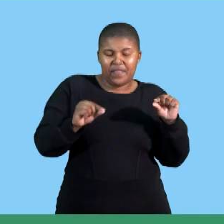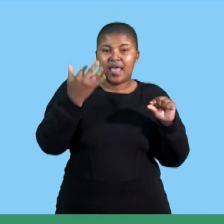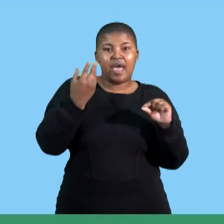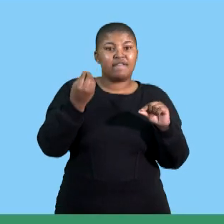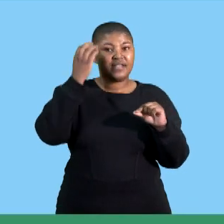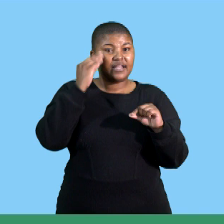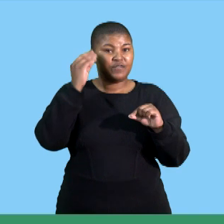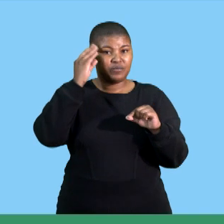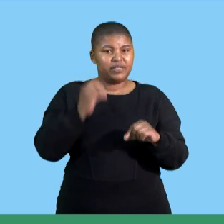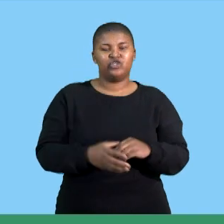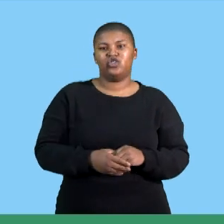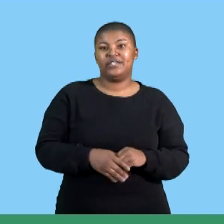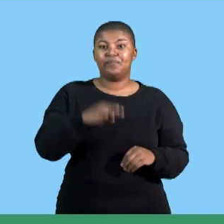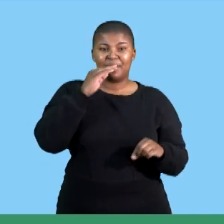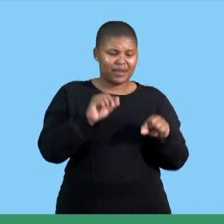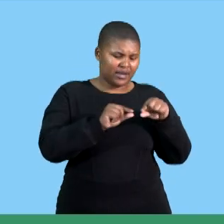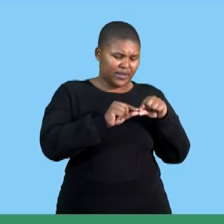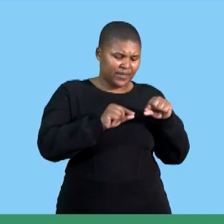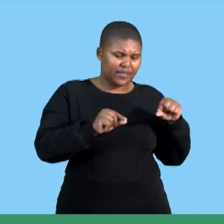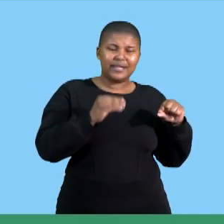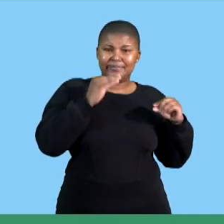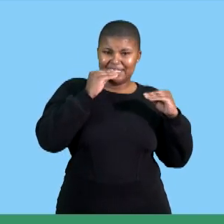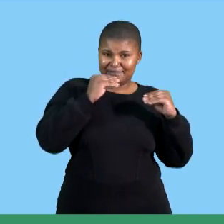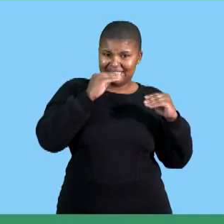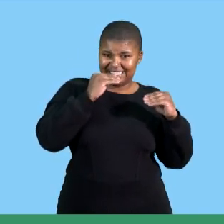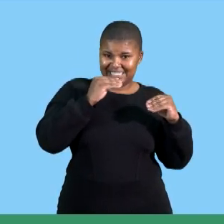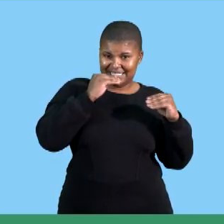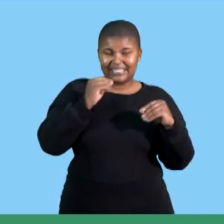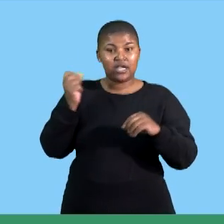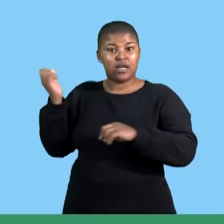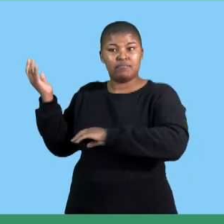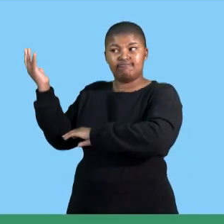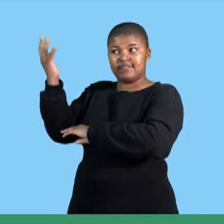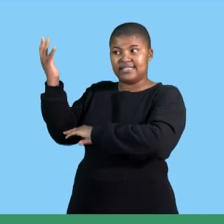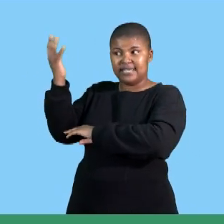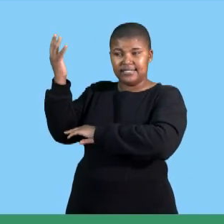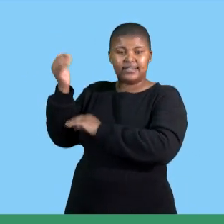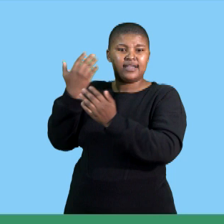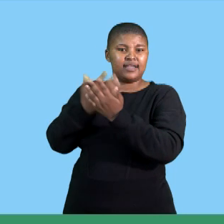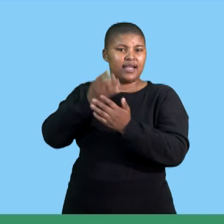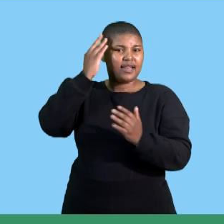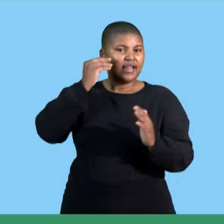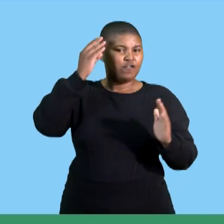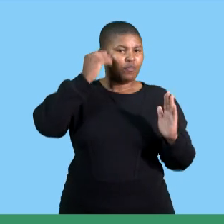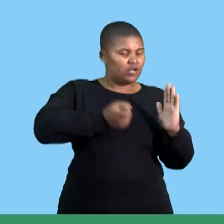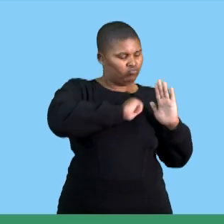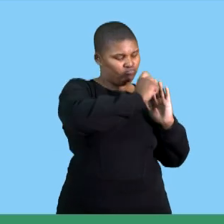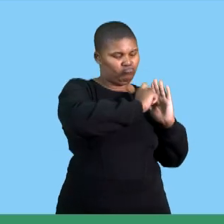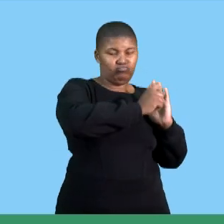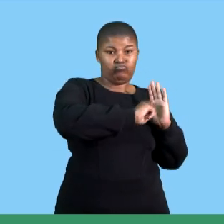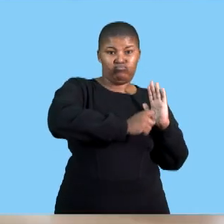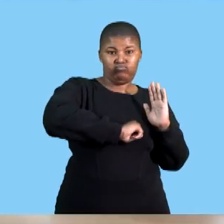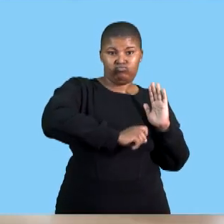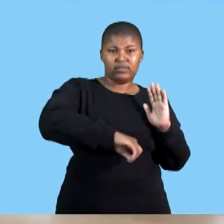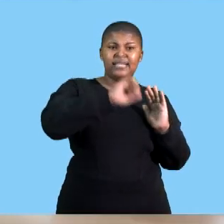are plastic sheets that a presenter can use to write information on as much as they are a plastic